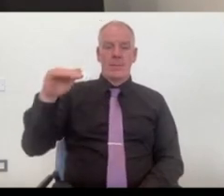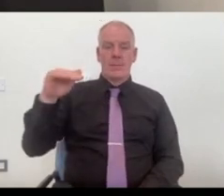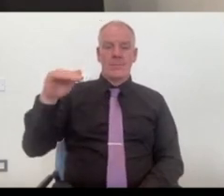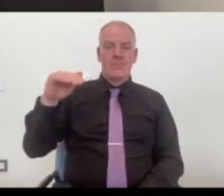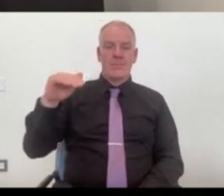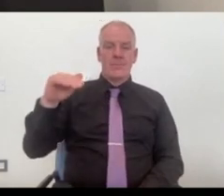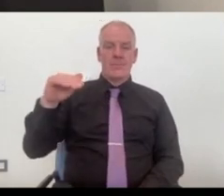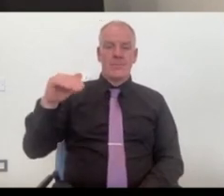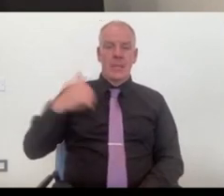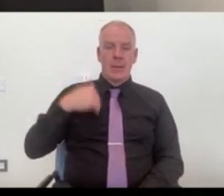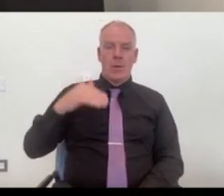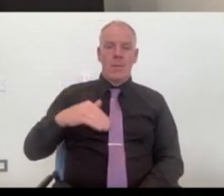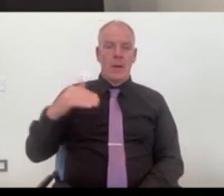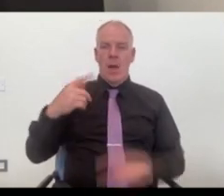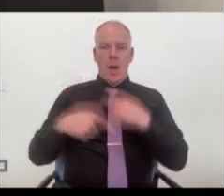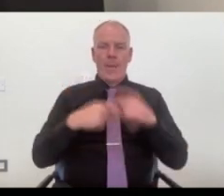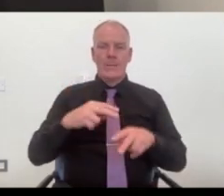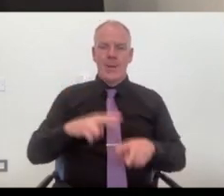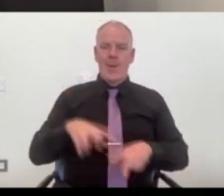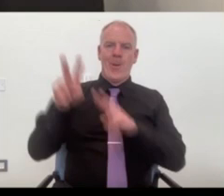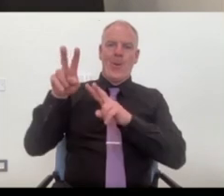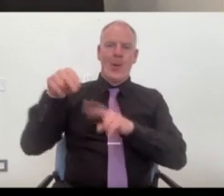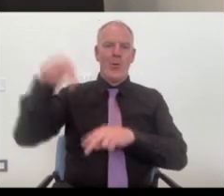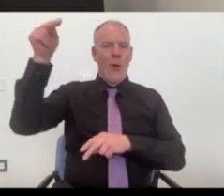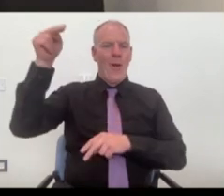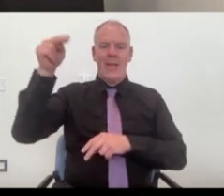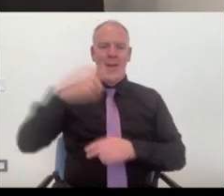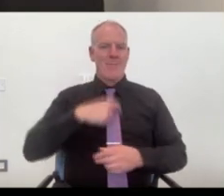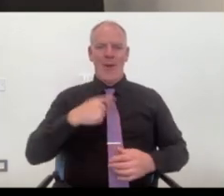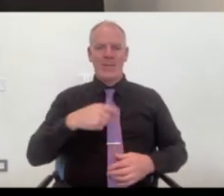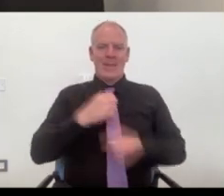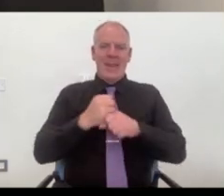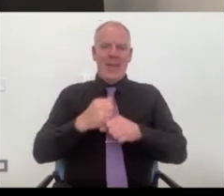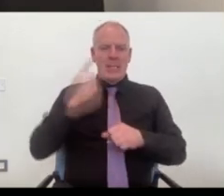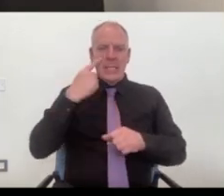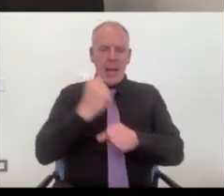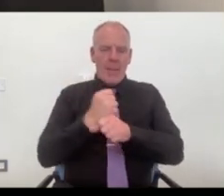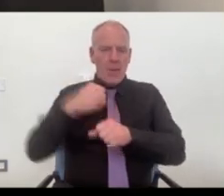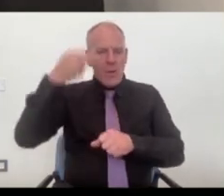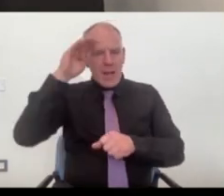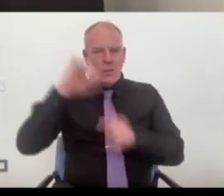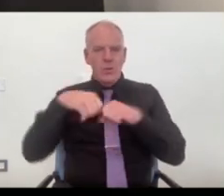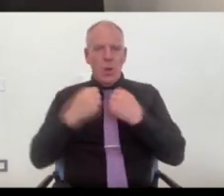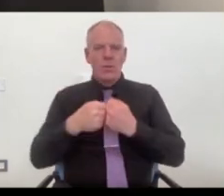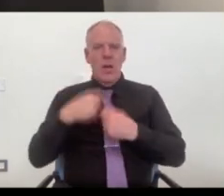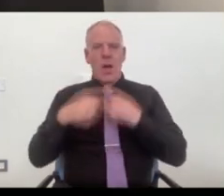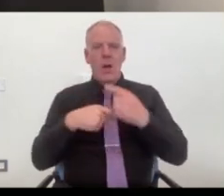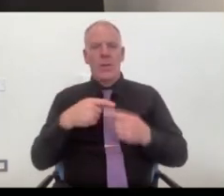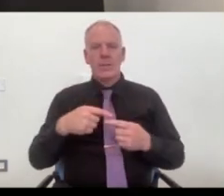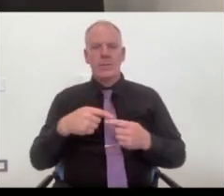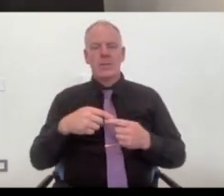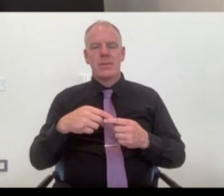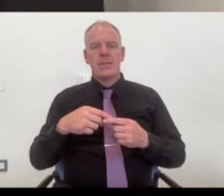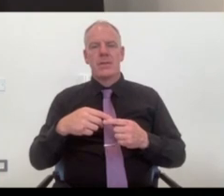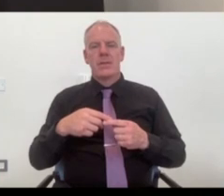you don't always look north, even from a personal point of view, socializing, like I, I'm in between Dundalk and Yuri,